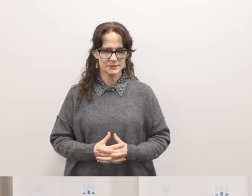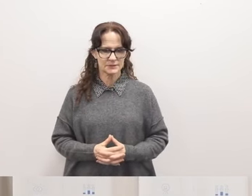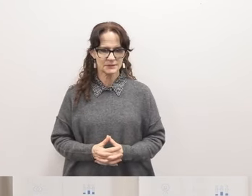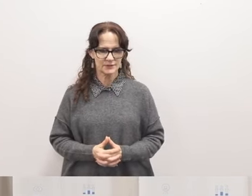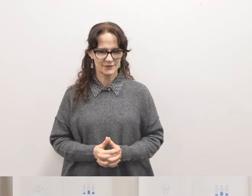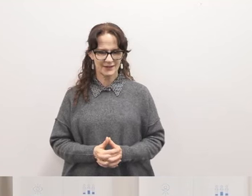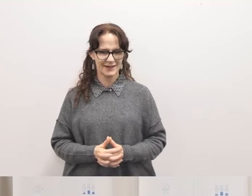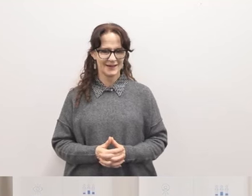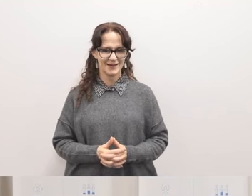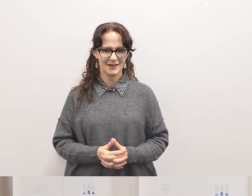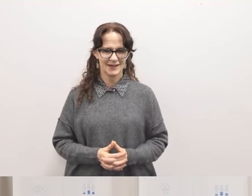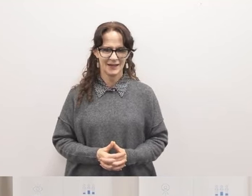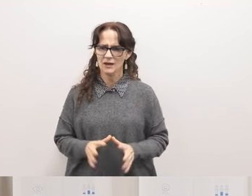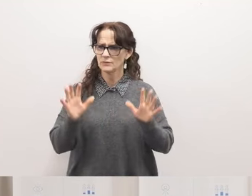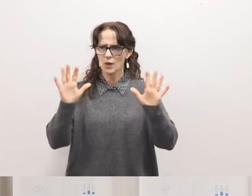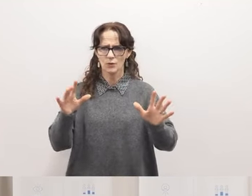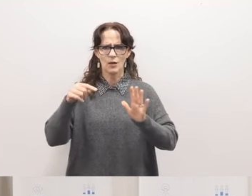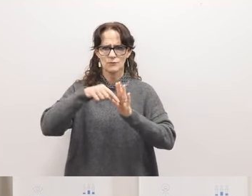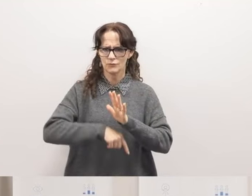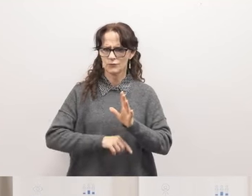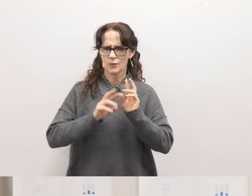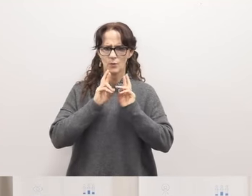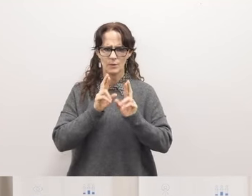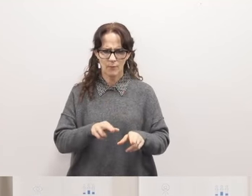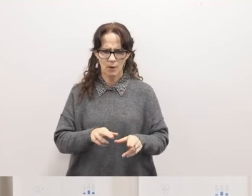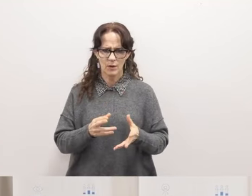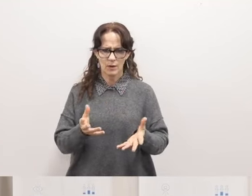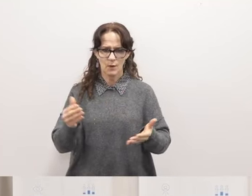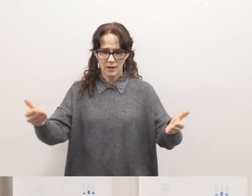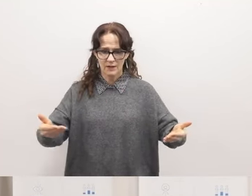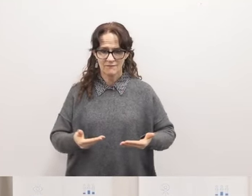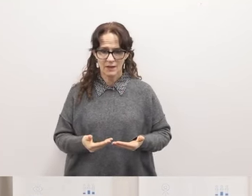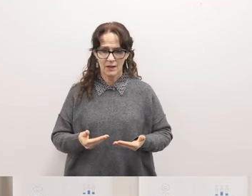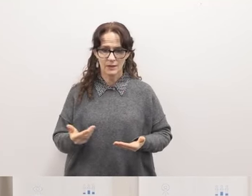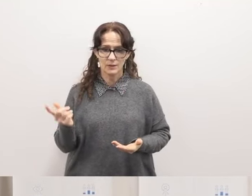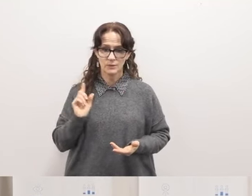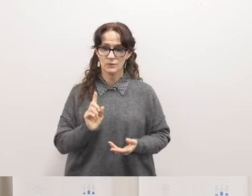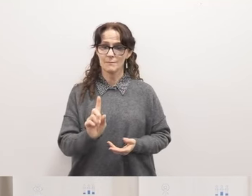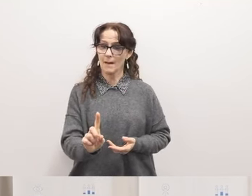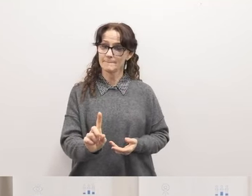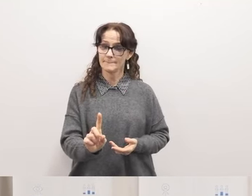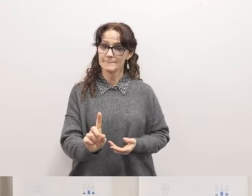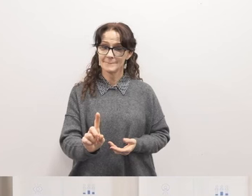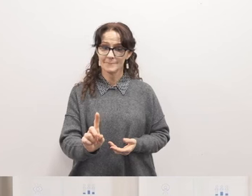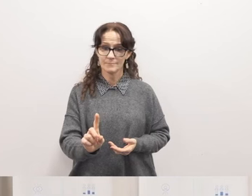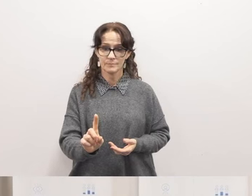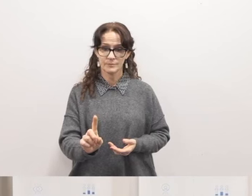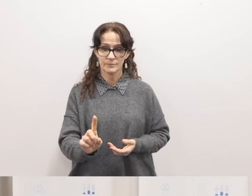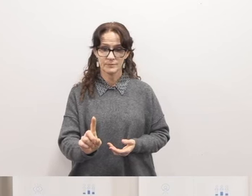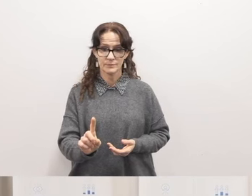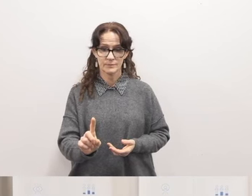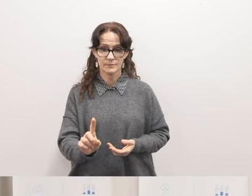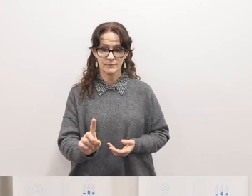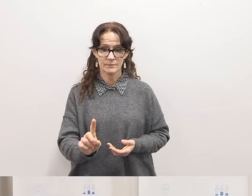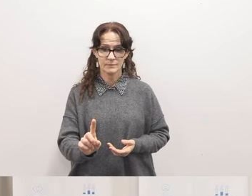impressed with that report thank you um then we'd like to invite you up um to what excuse me